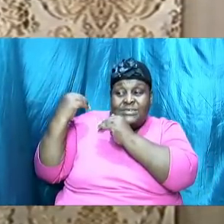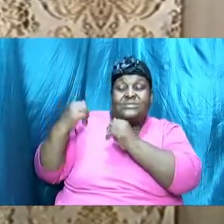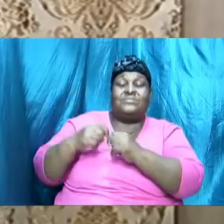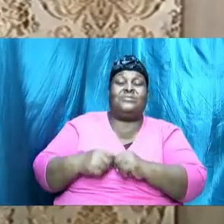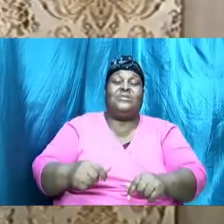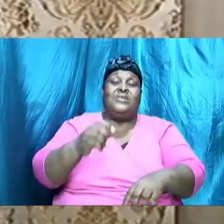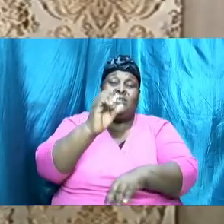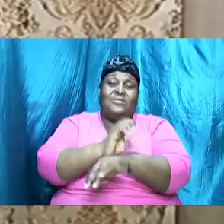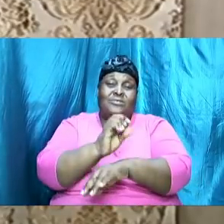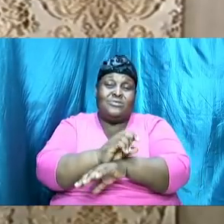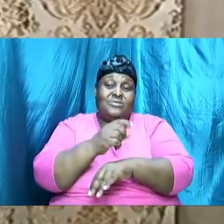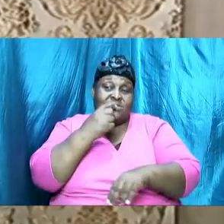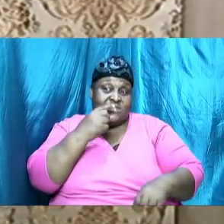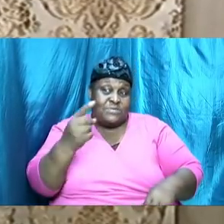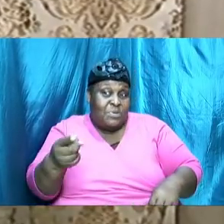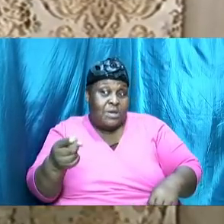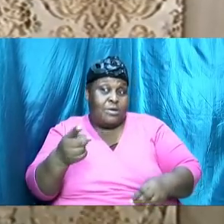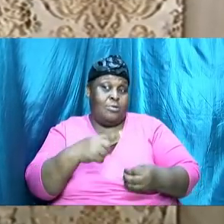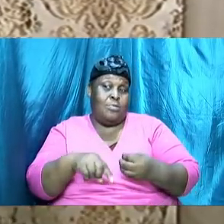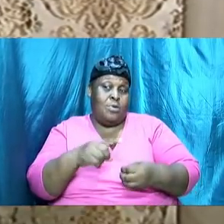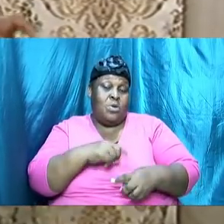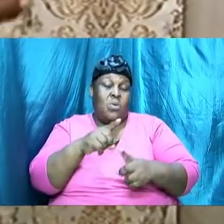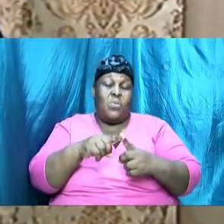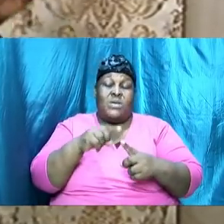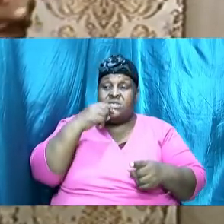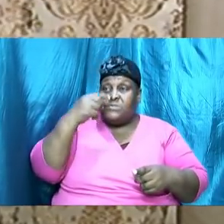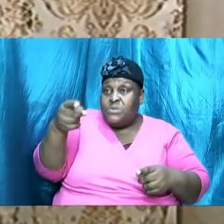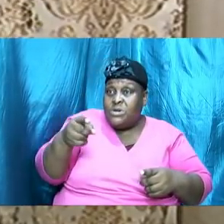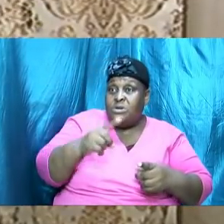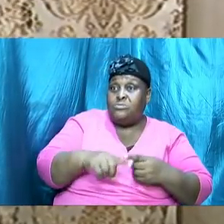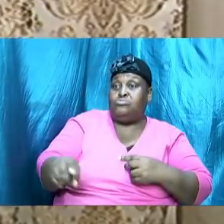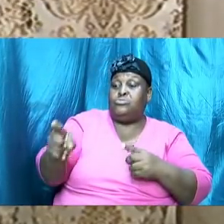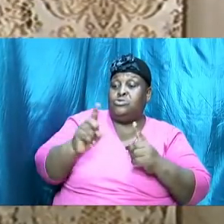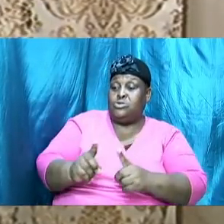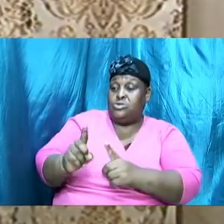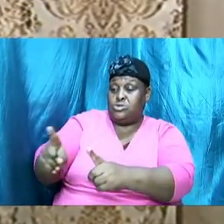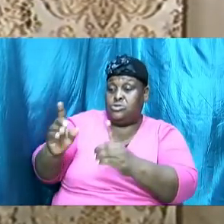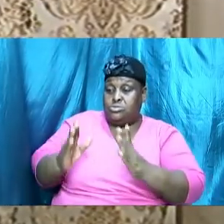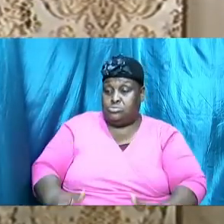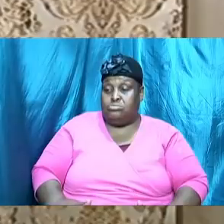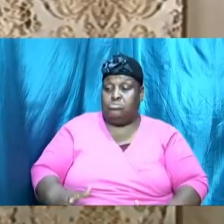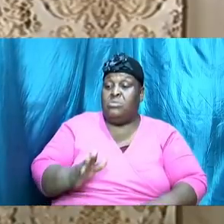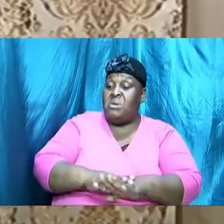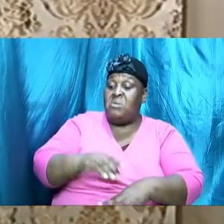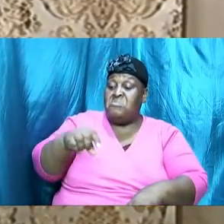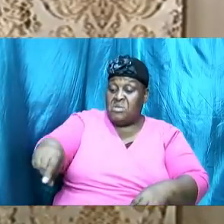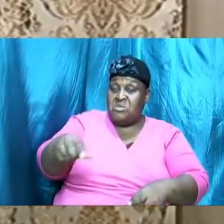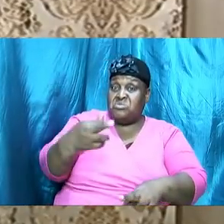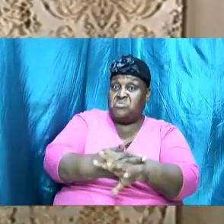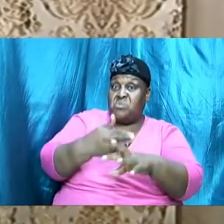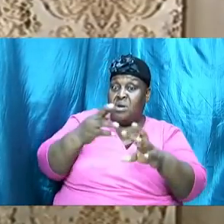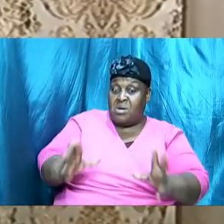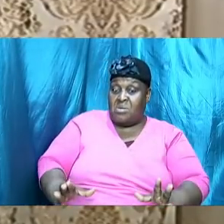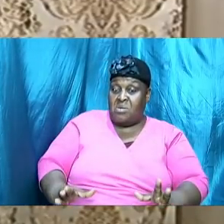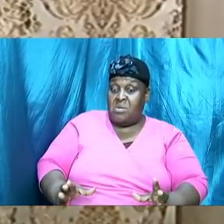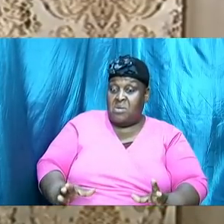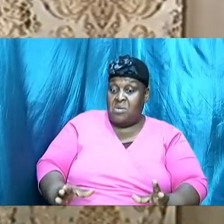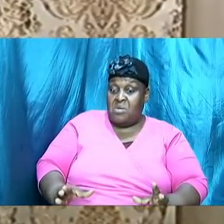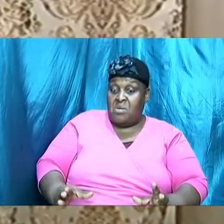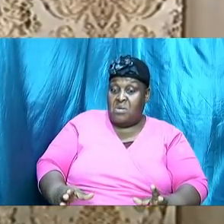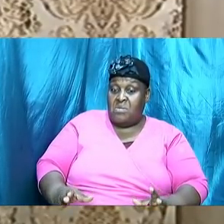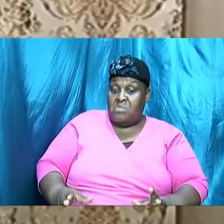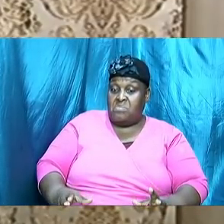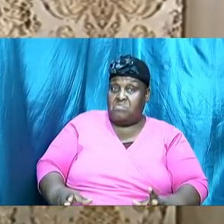church that He spoke about when He spoke to the disciples some time before upon this rock, upon Peter's confession,